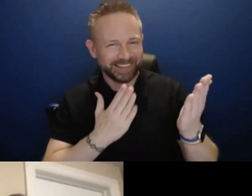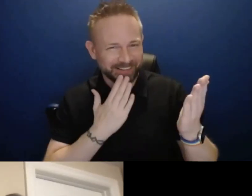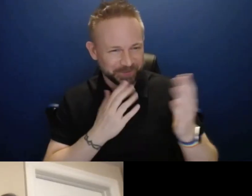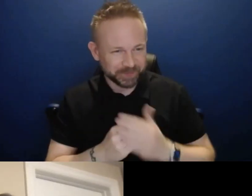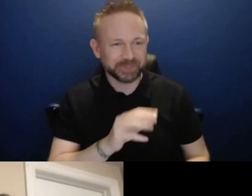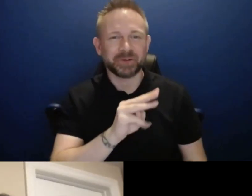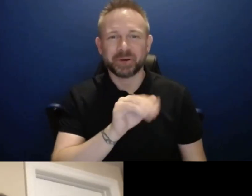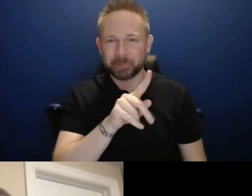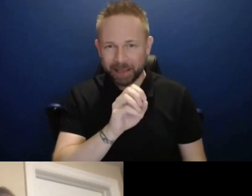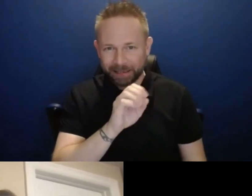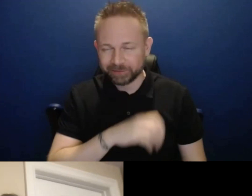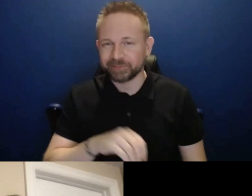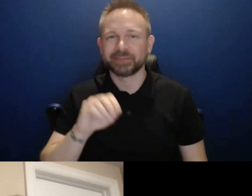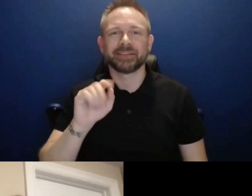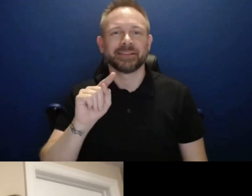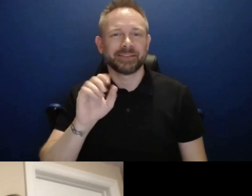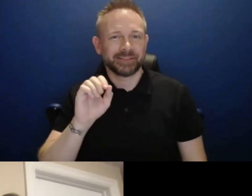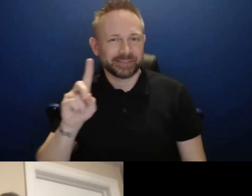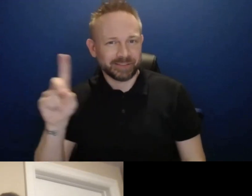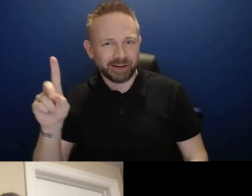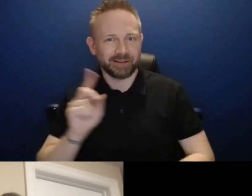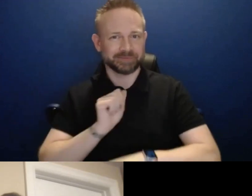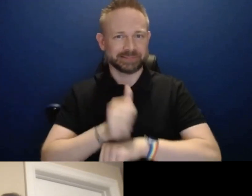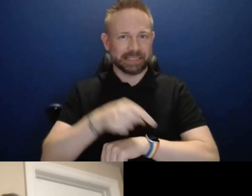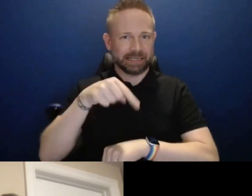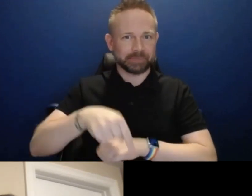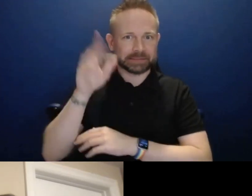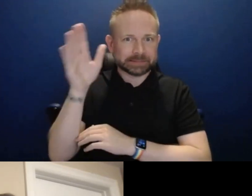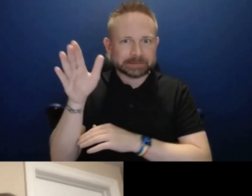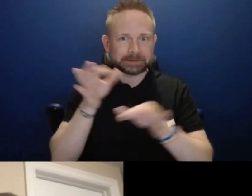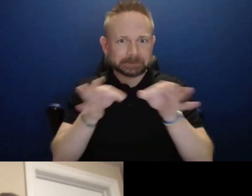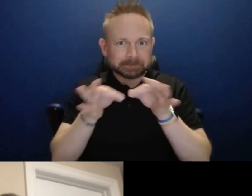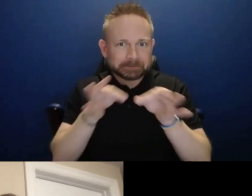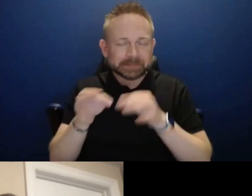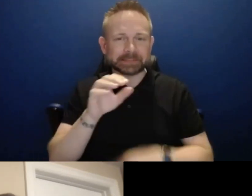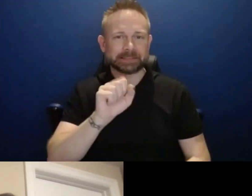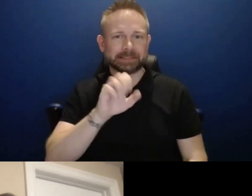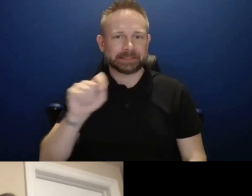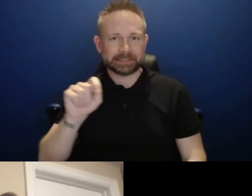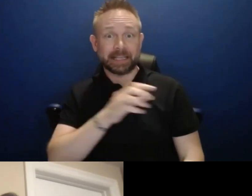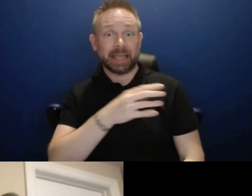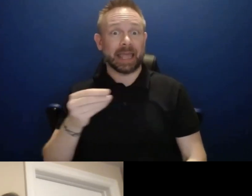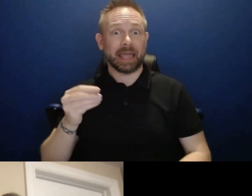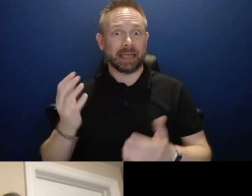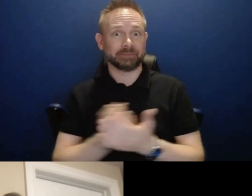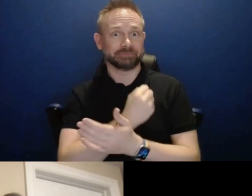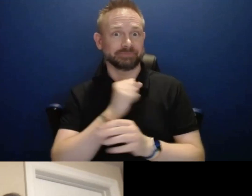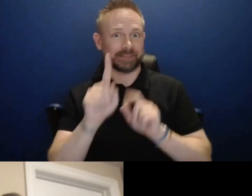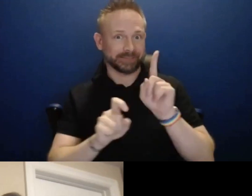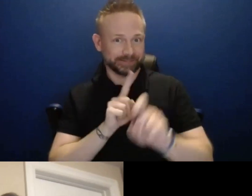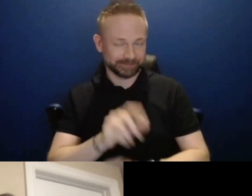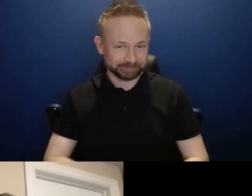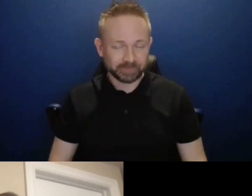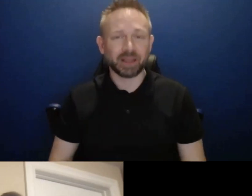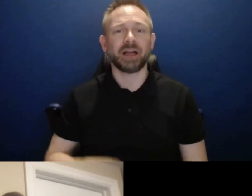for setting this, setting up this presentation and an opportunity to ask question. My name is Kamal. I am, I'm